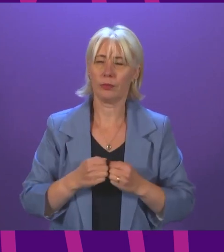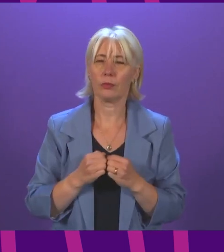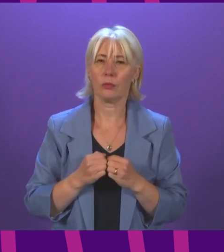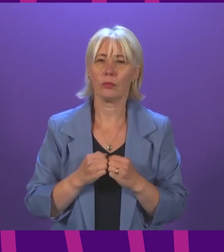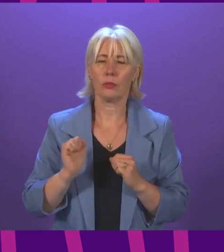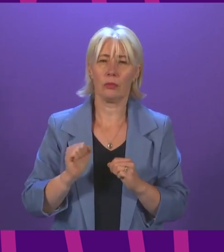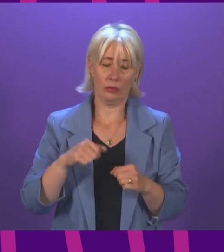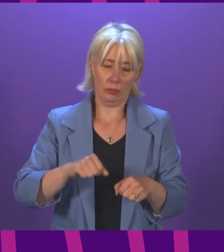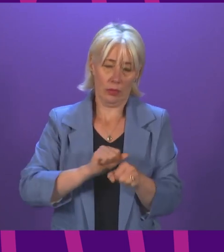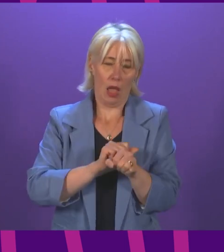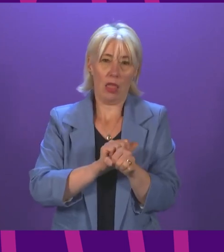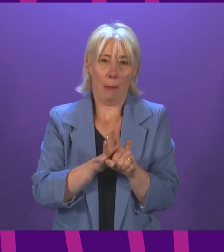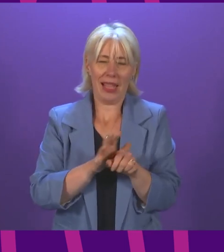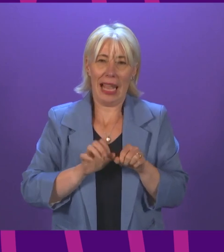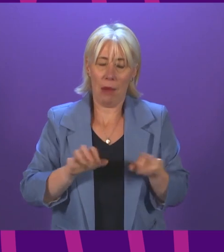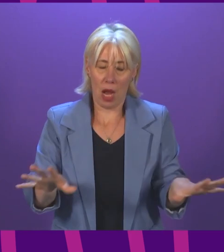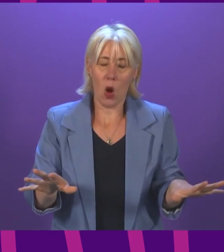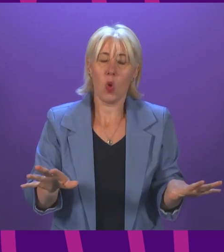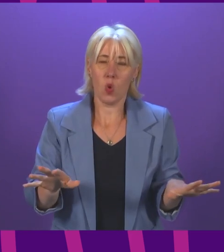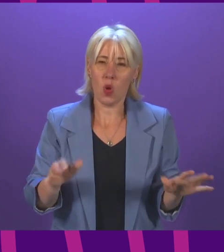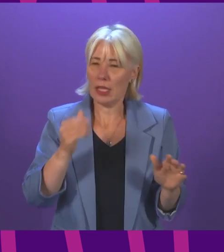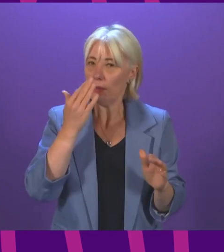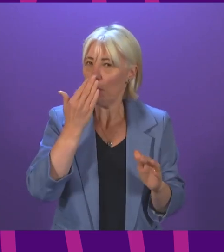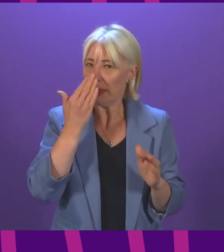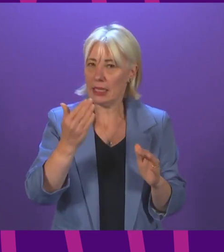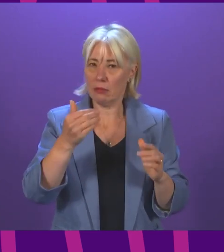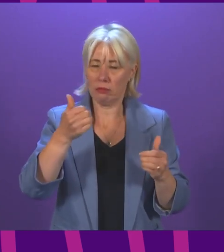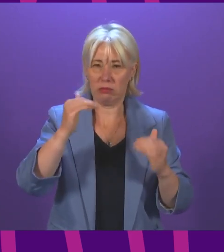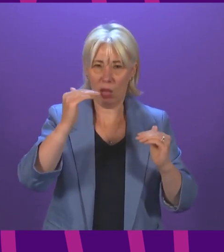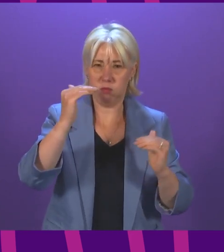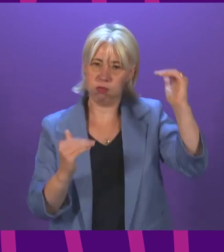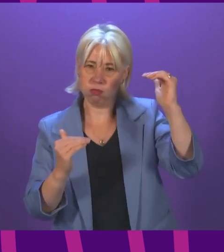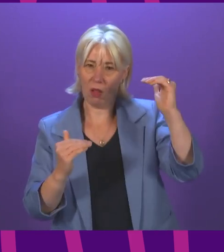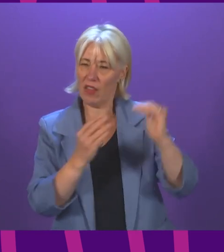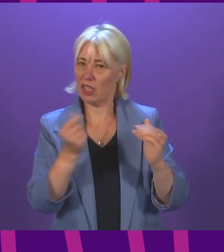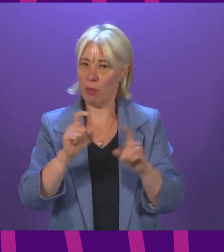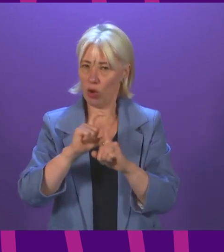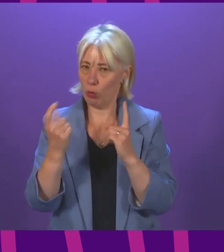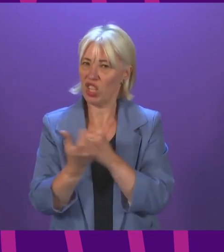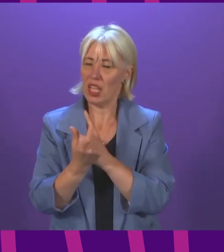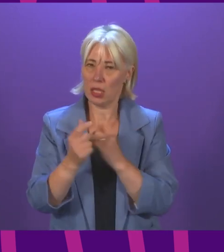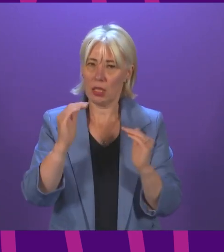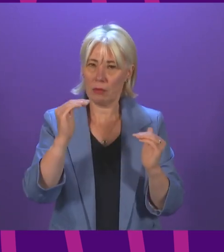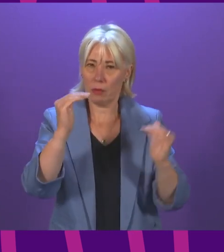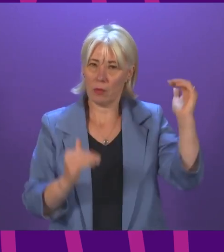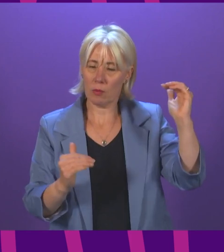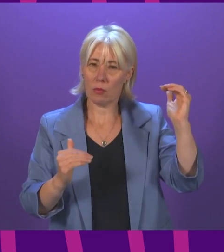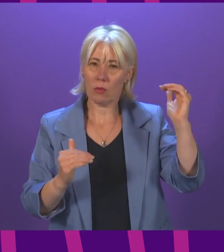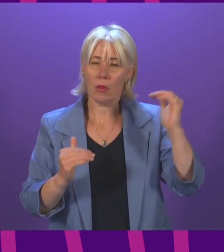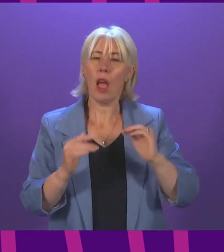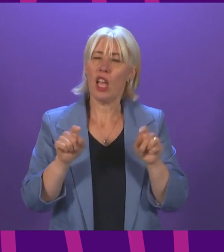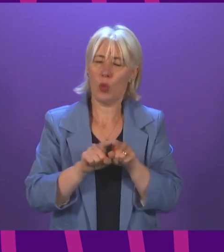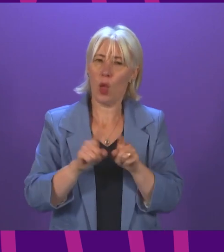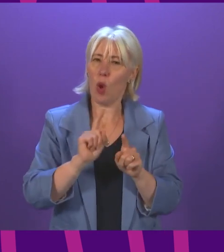The pandemic has clearly shown the inequalities that our communities still face. One of them is, of course, internet access.